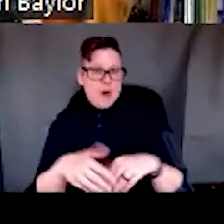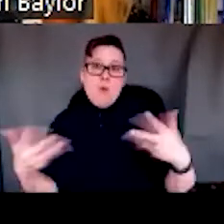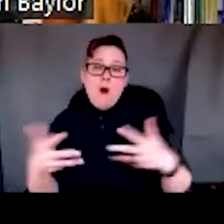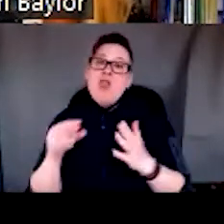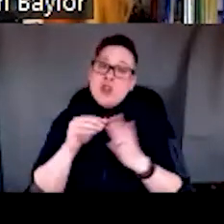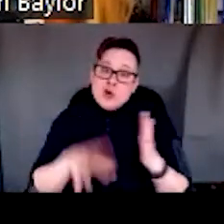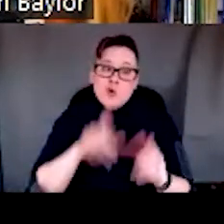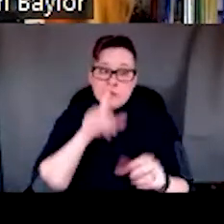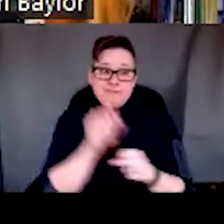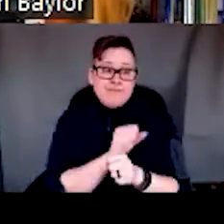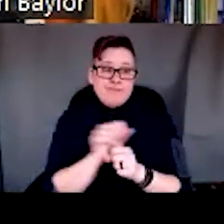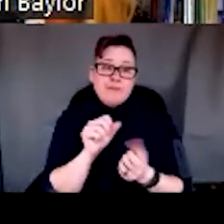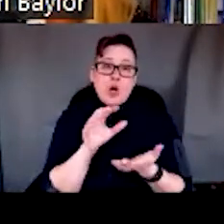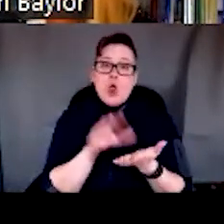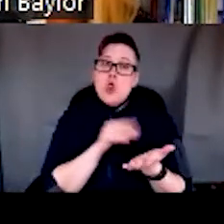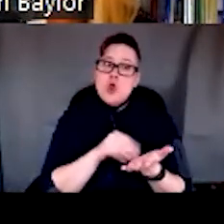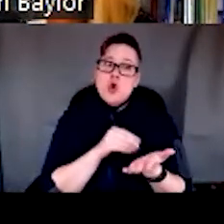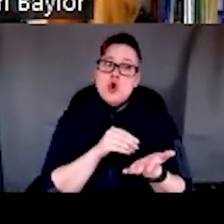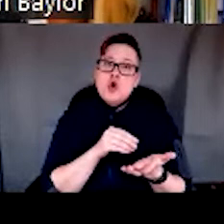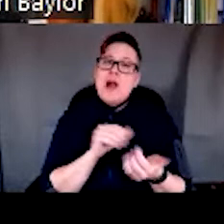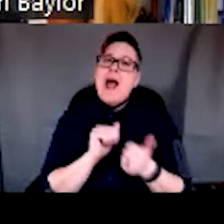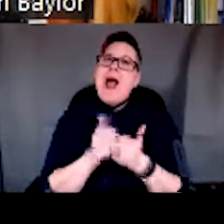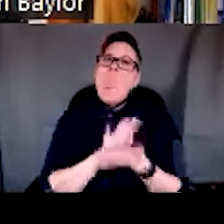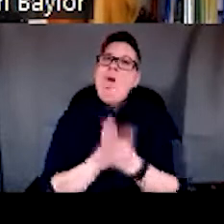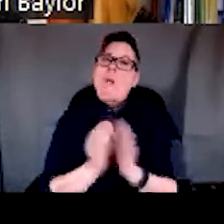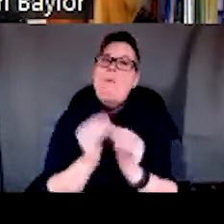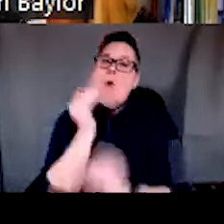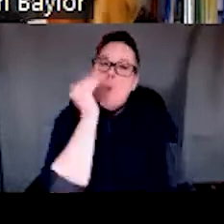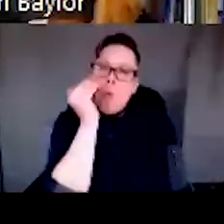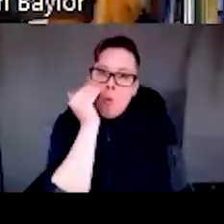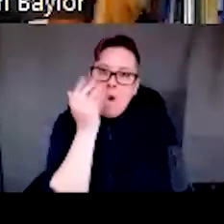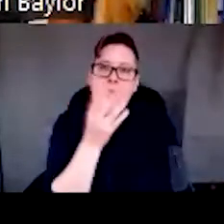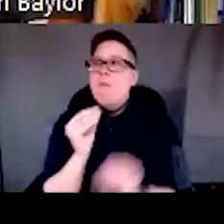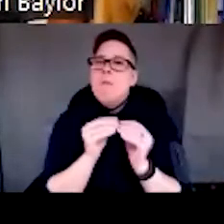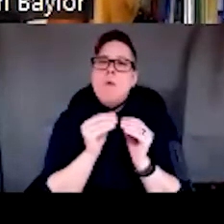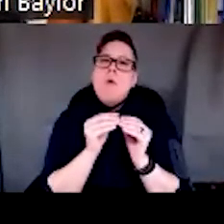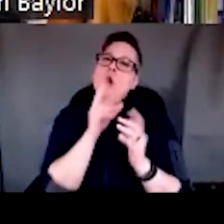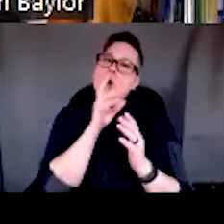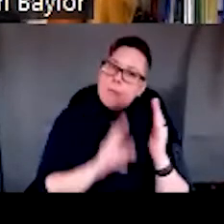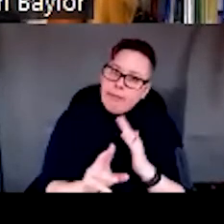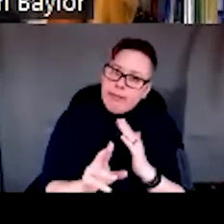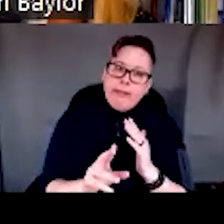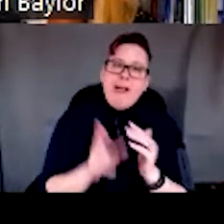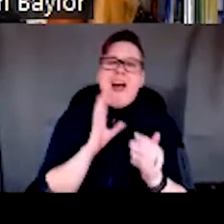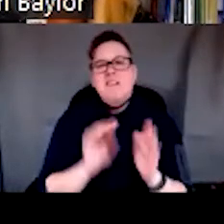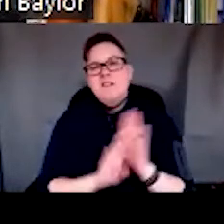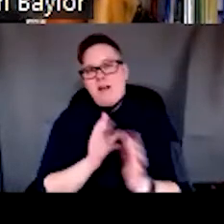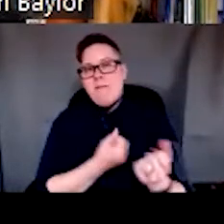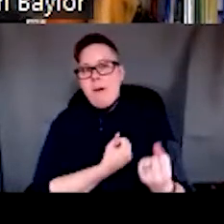learning about, becoming more aware, um, having much greater humility and developing empathy.